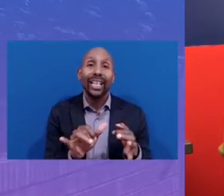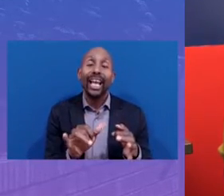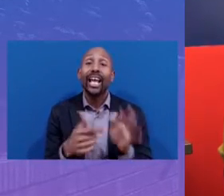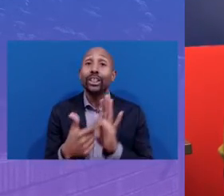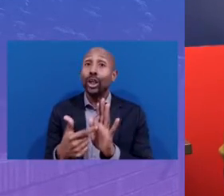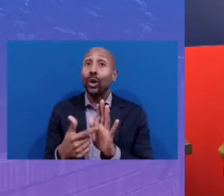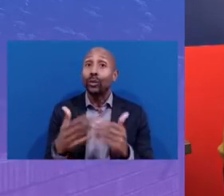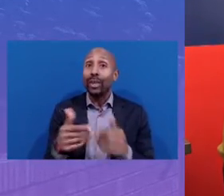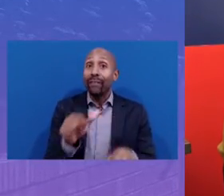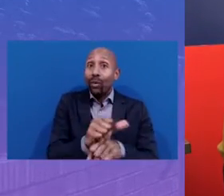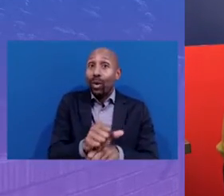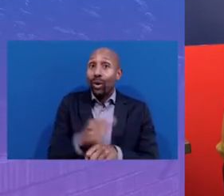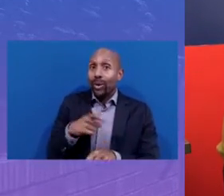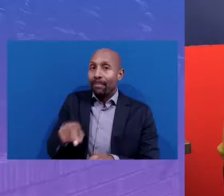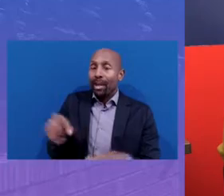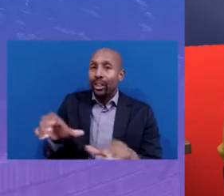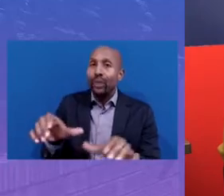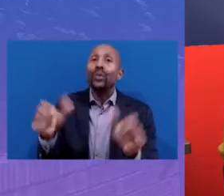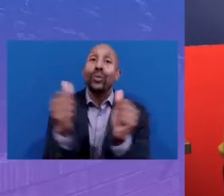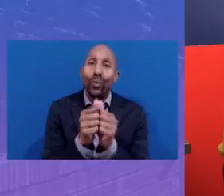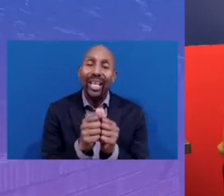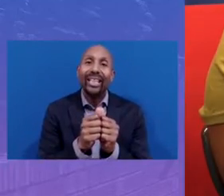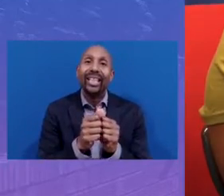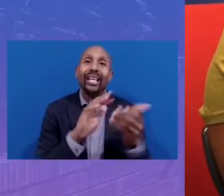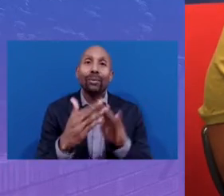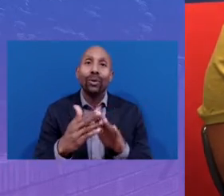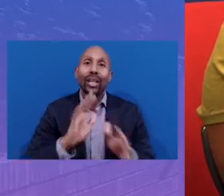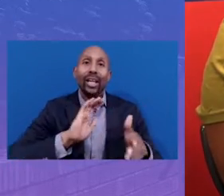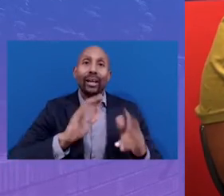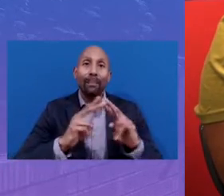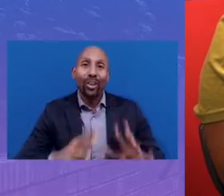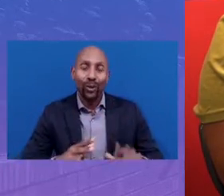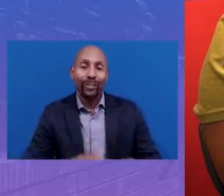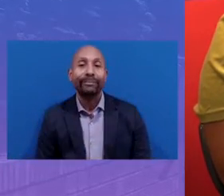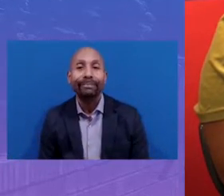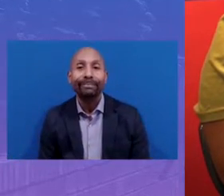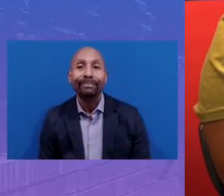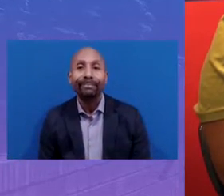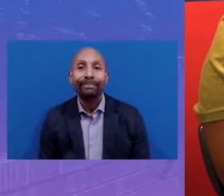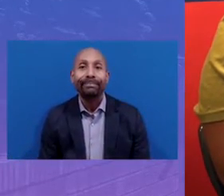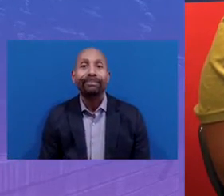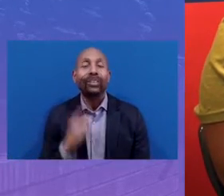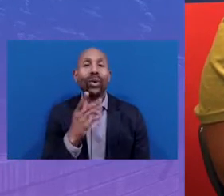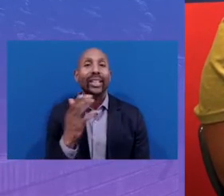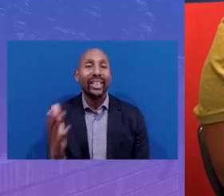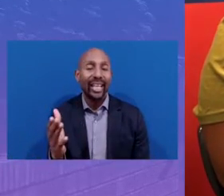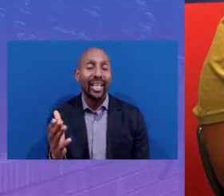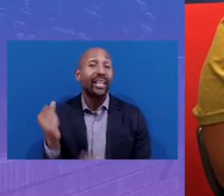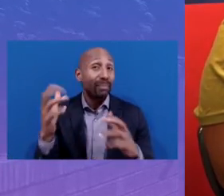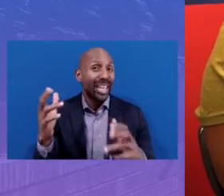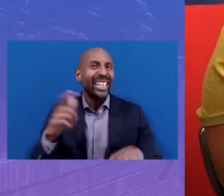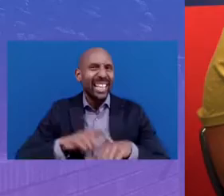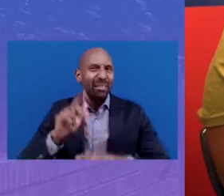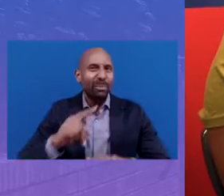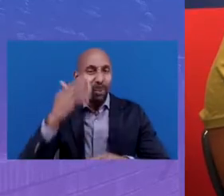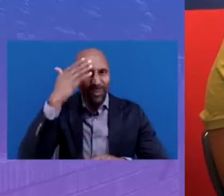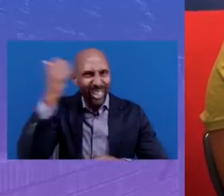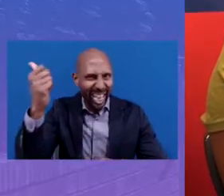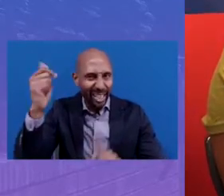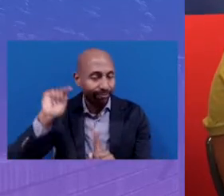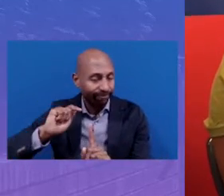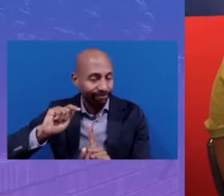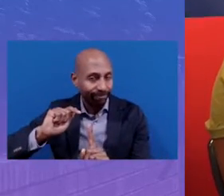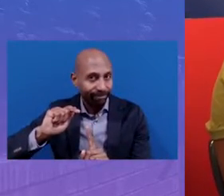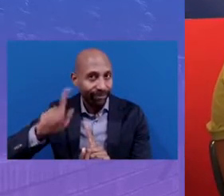done with community partners. So, one of the things I think that many people forget to do